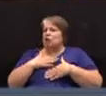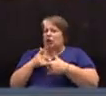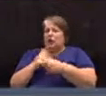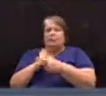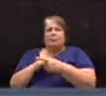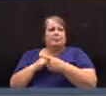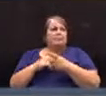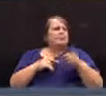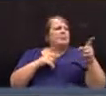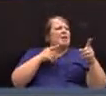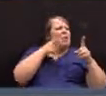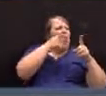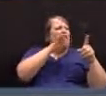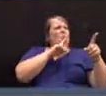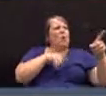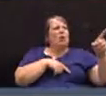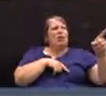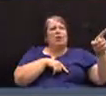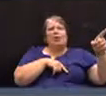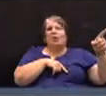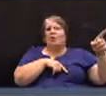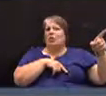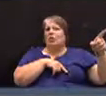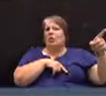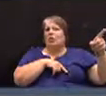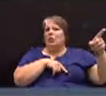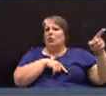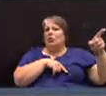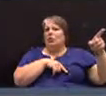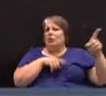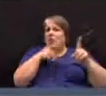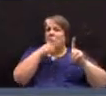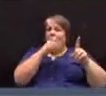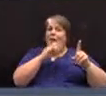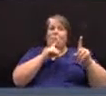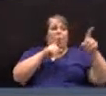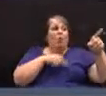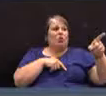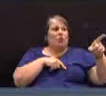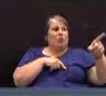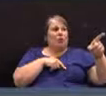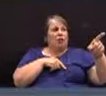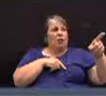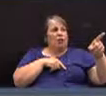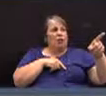Is there a point of order in the back?